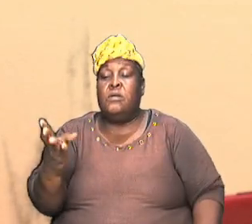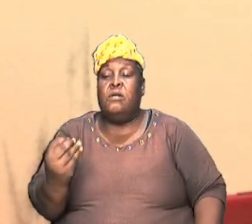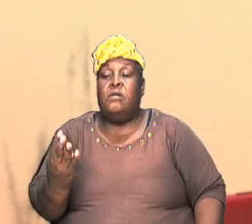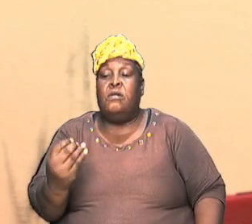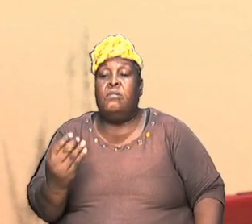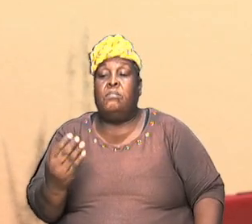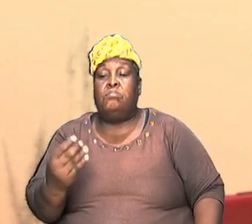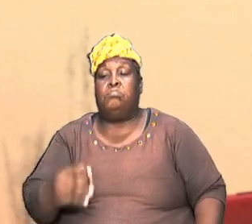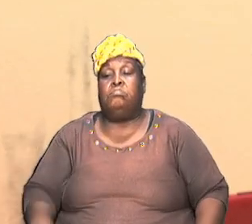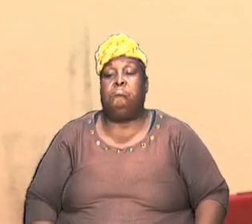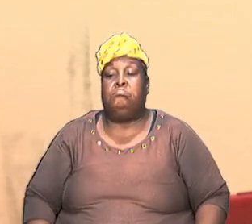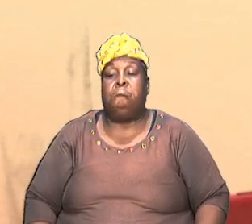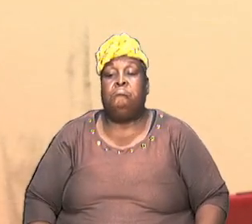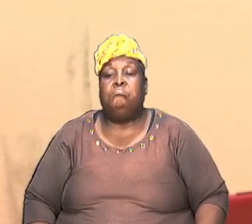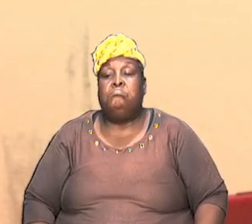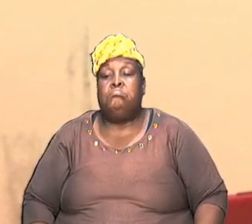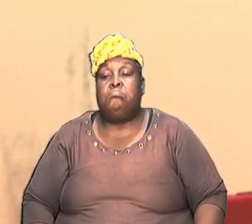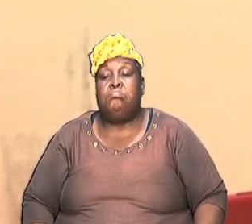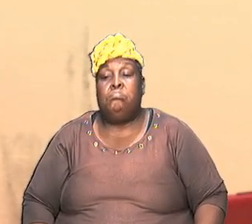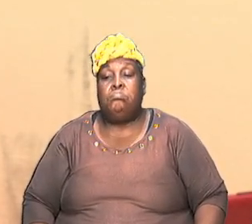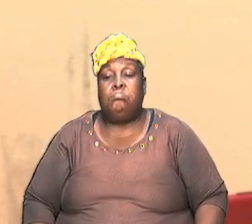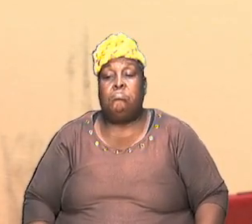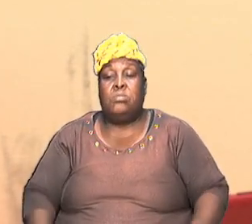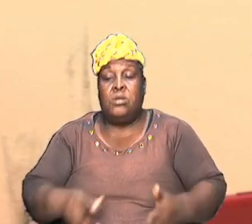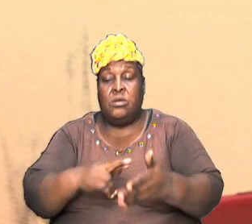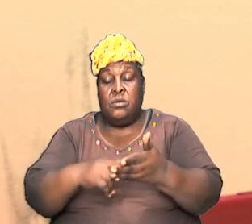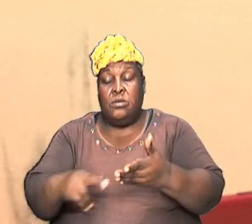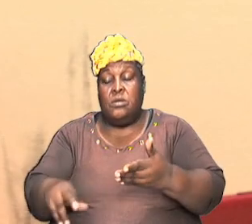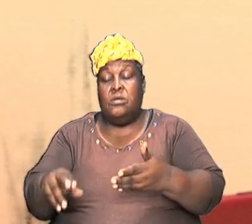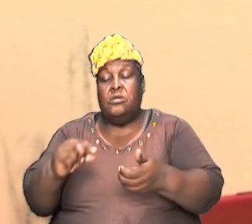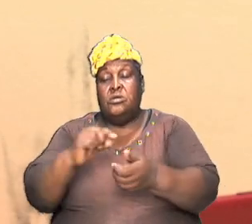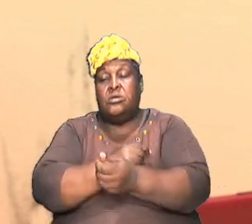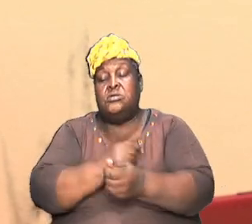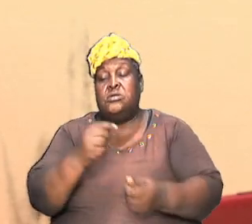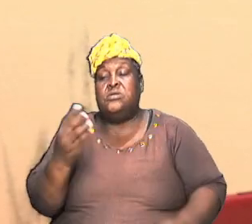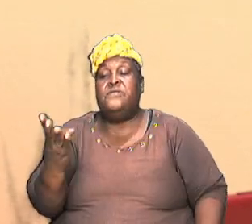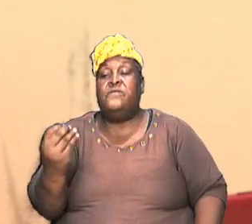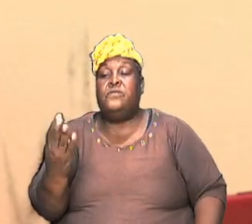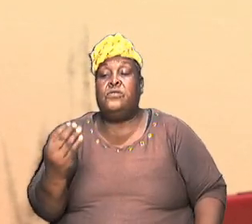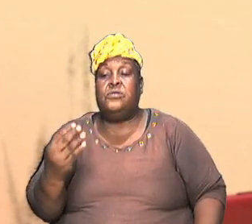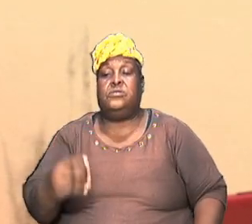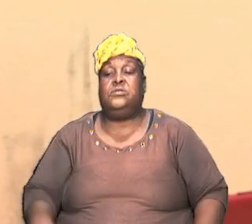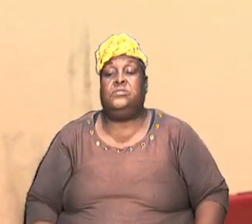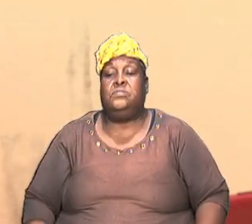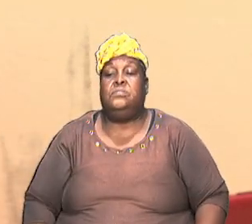I'm going to have us to read Genesis 14 verses 18 and 19 in a short while